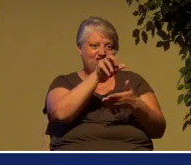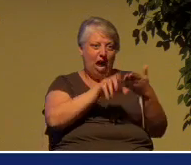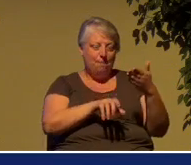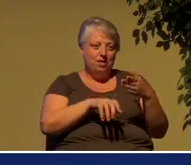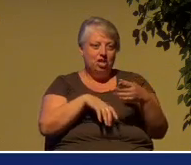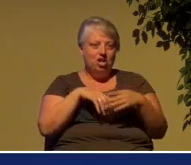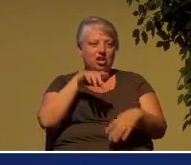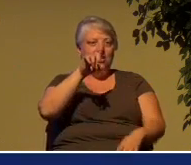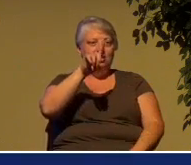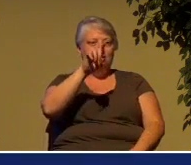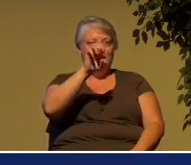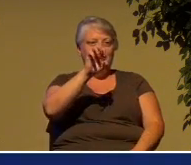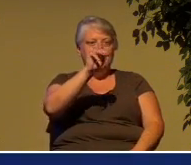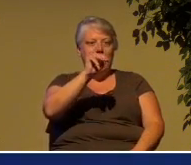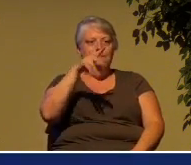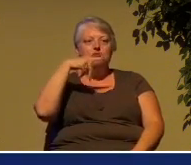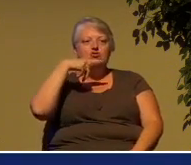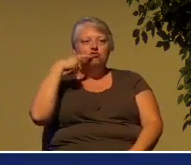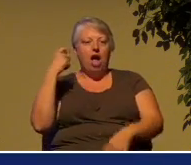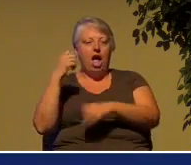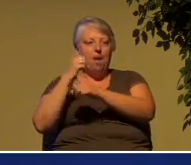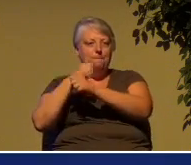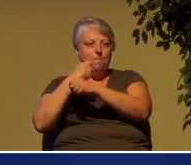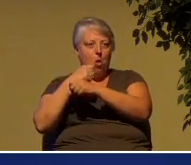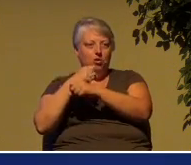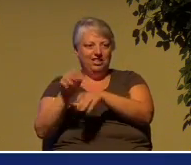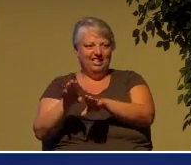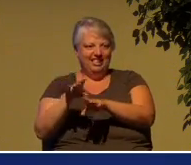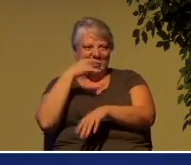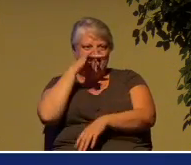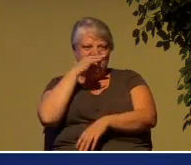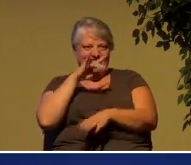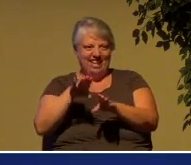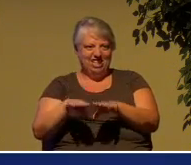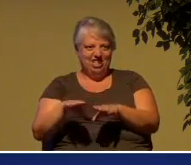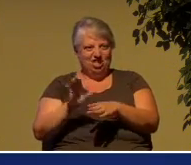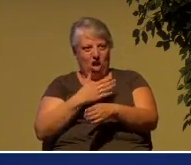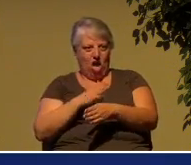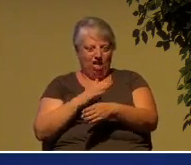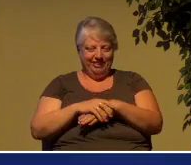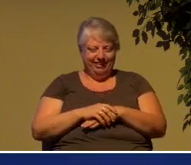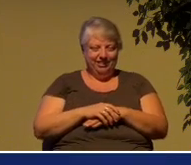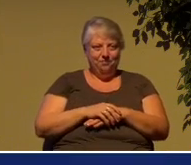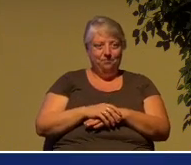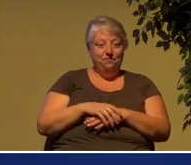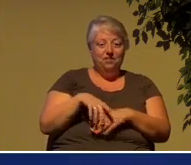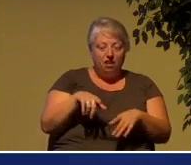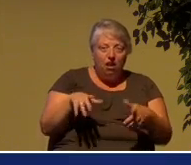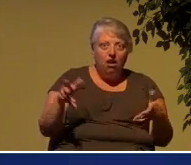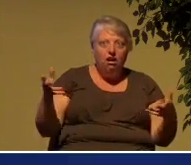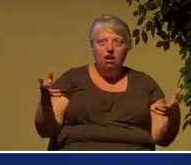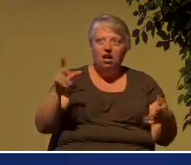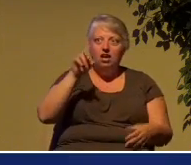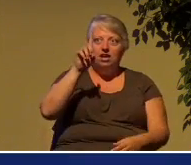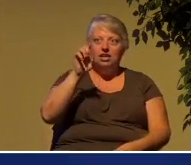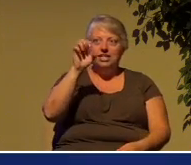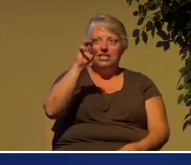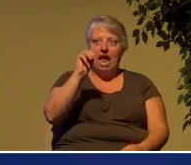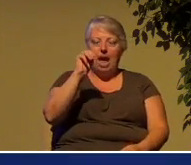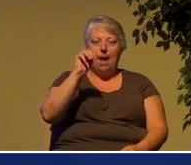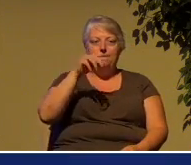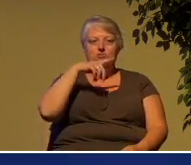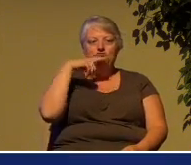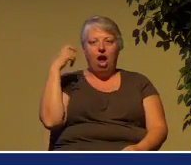Dem Dry Bones. Anybody remember it here? Ezekiel cried, Dem Dry Bones. Ezekiel